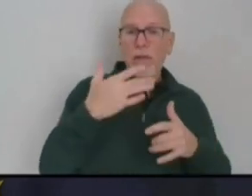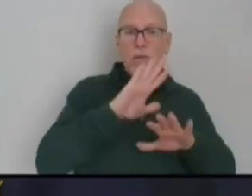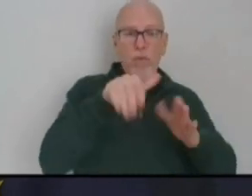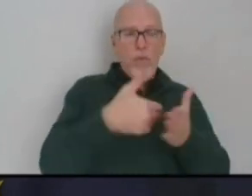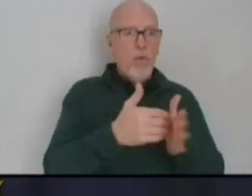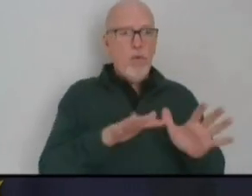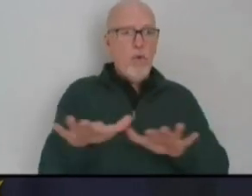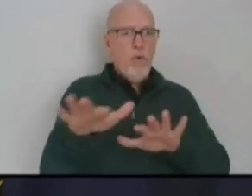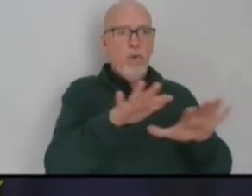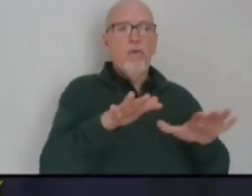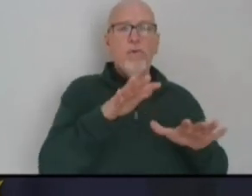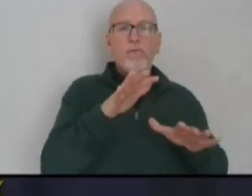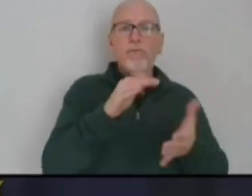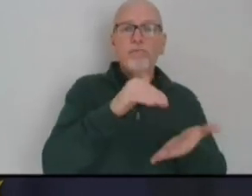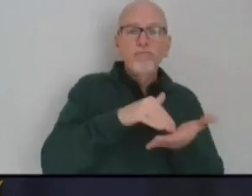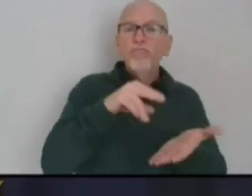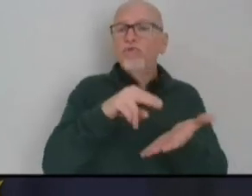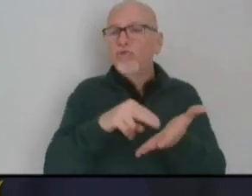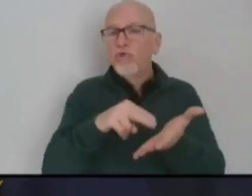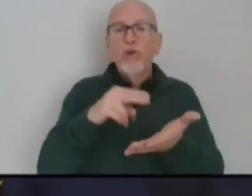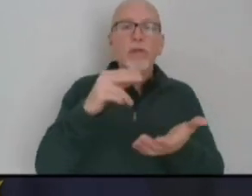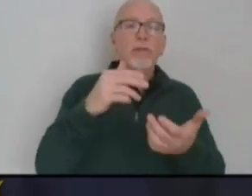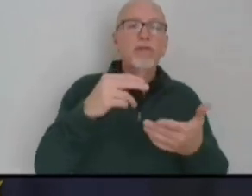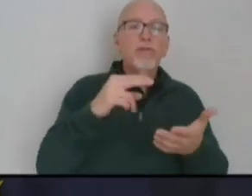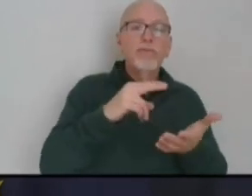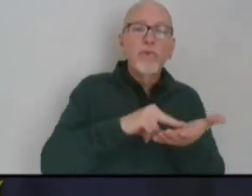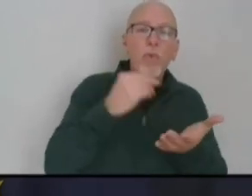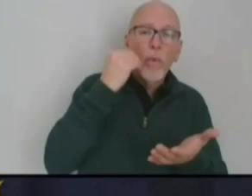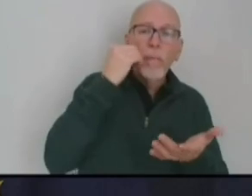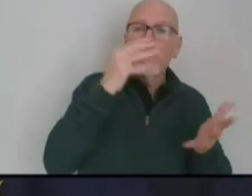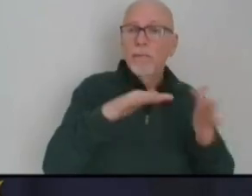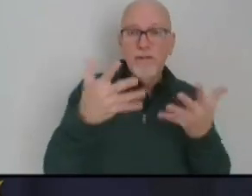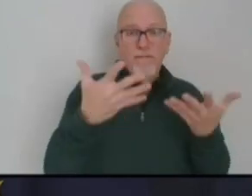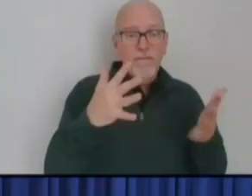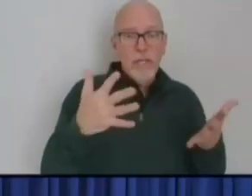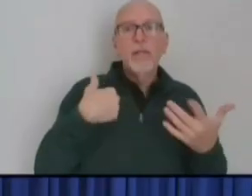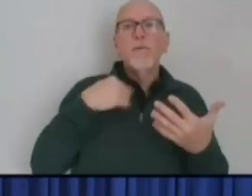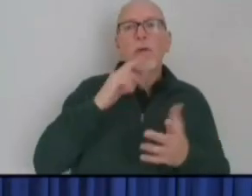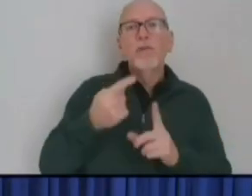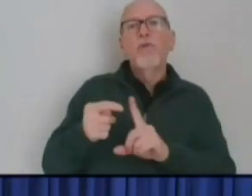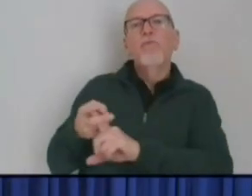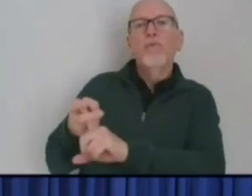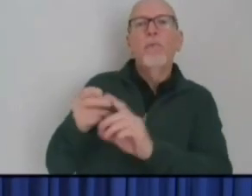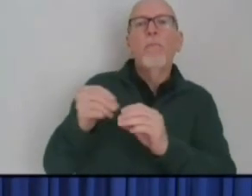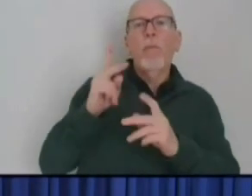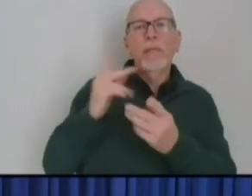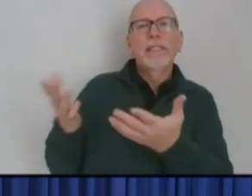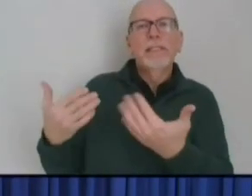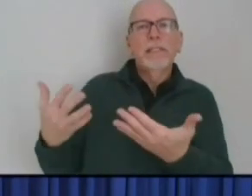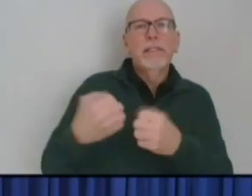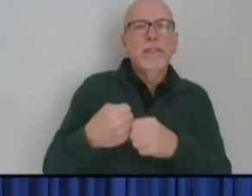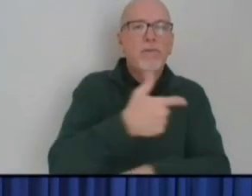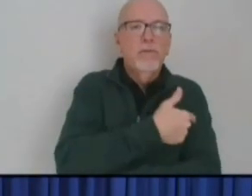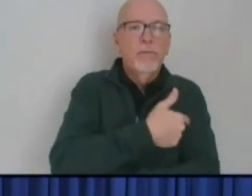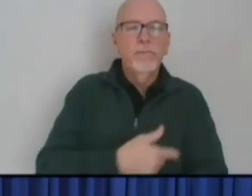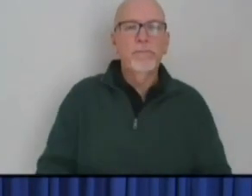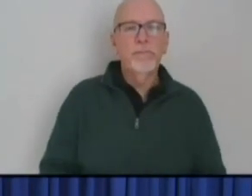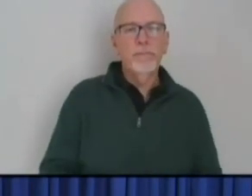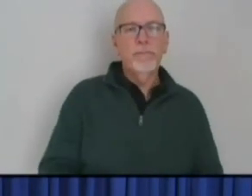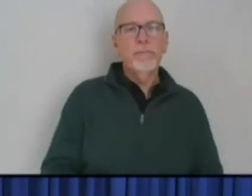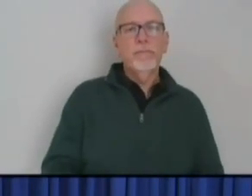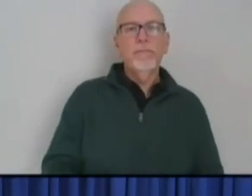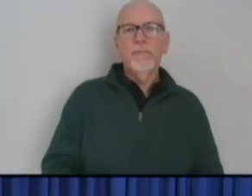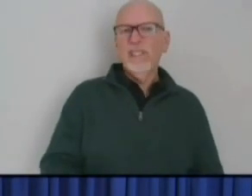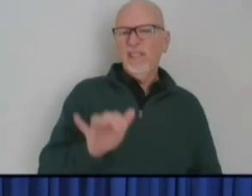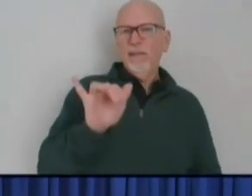is wanting and willing to get the vaccine, and we're going to start recruiting more people to come in and get it. Yeah, and that's what we're going to have to balance, too, as this